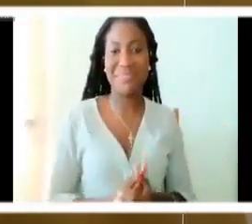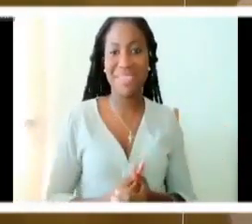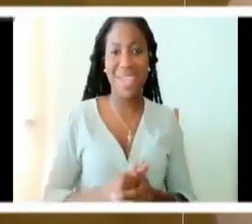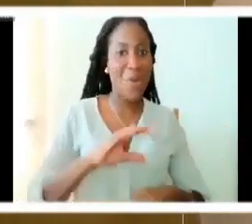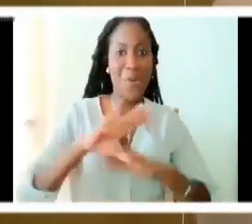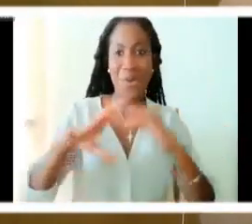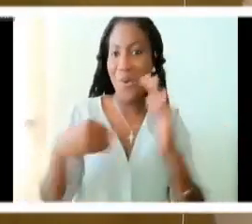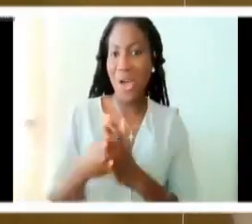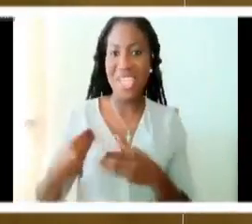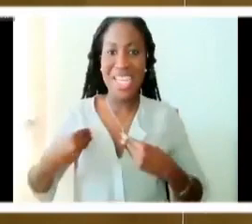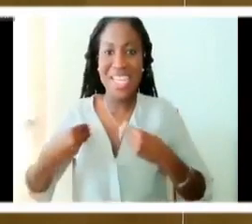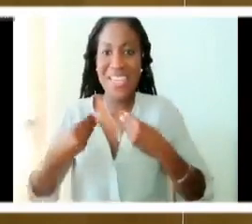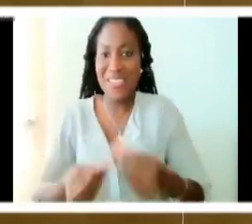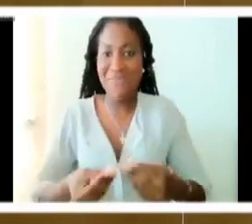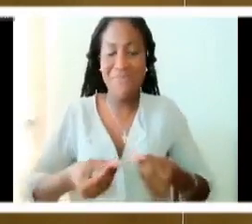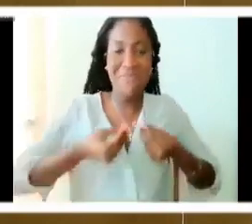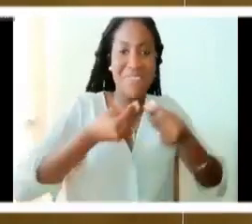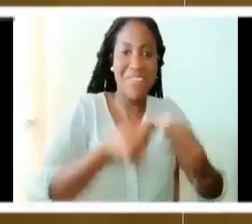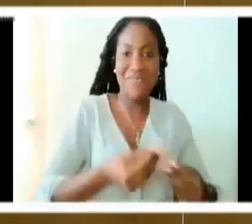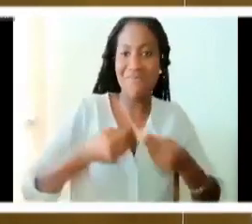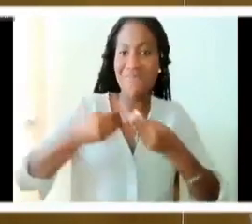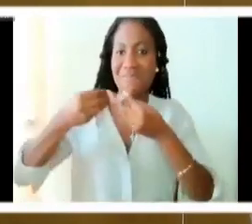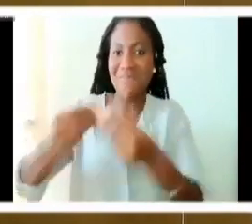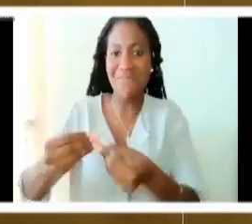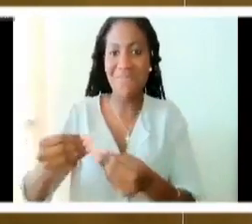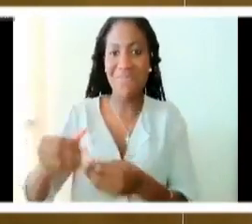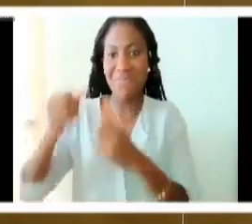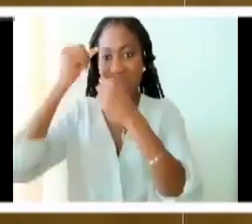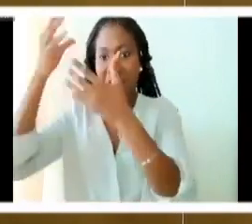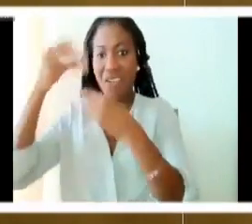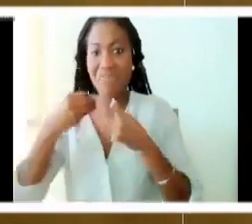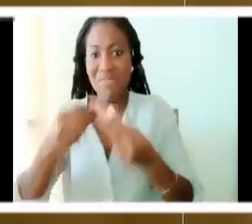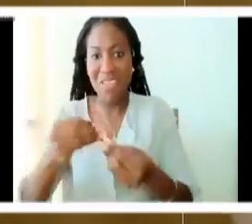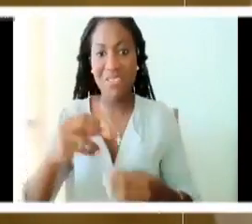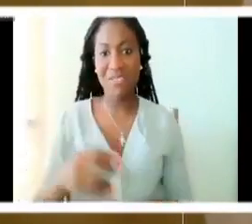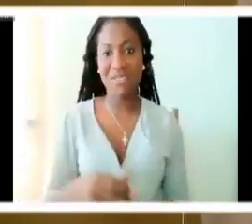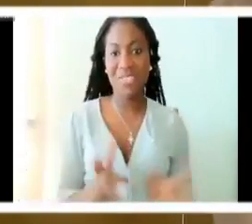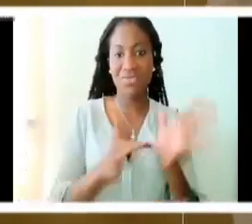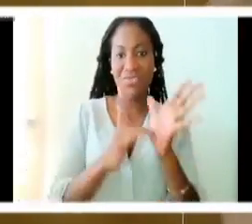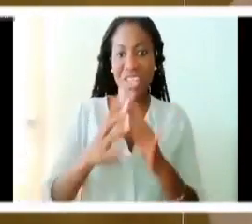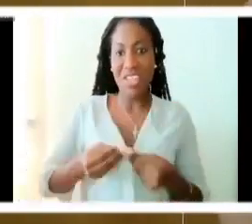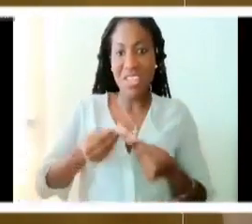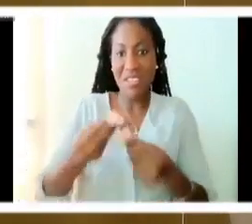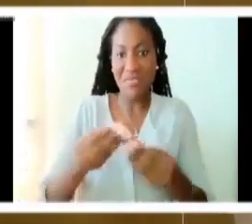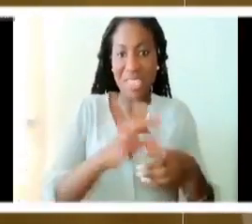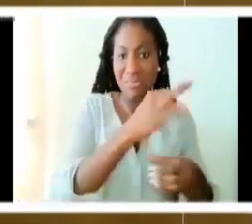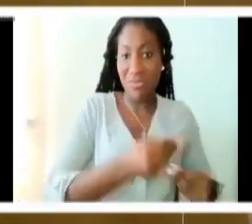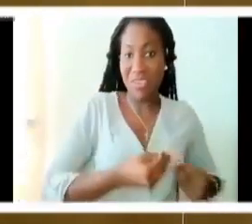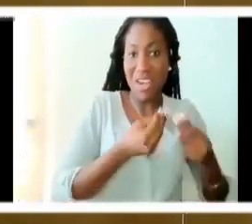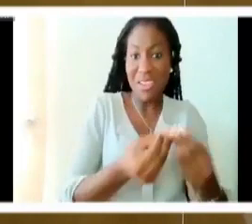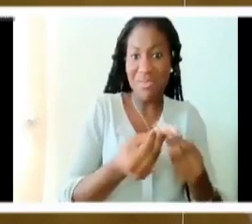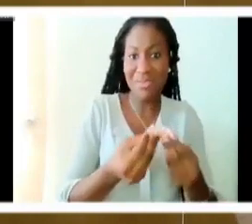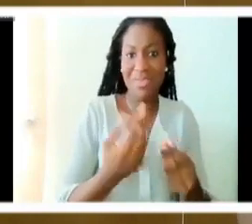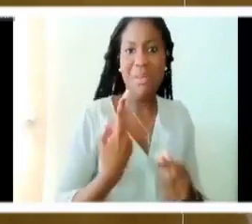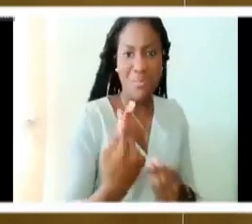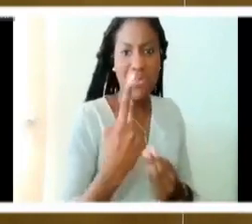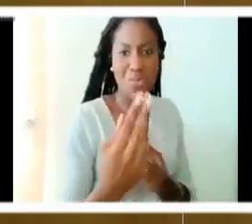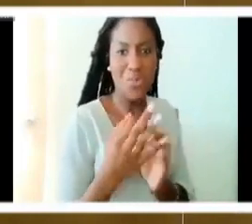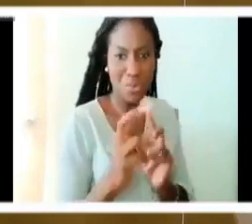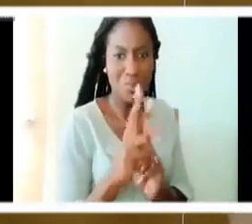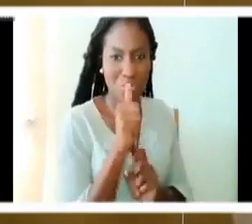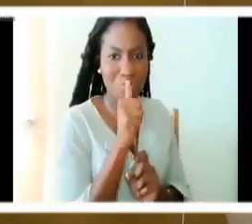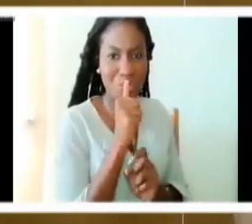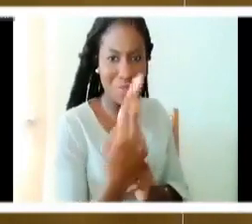themselves. That isn't, isn't that just between me and you, man? Don't tell nobody this. But isn't that exactly